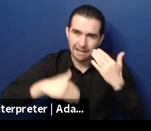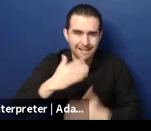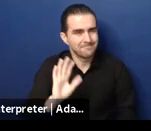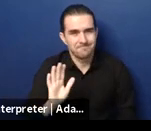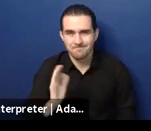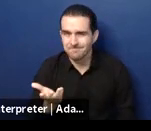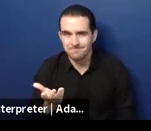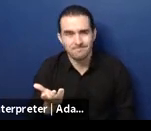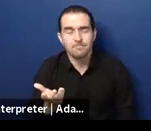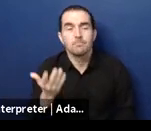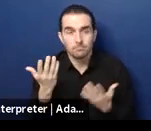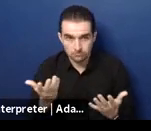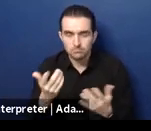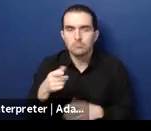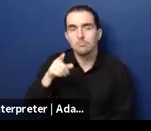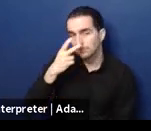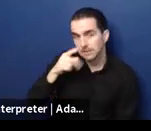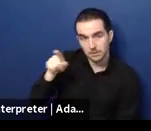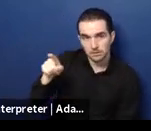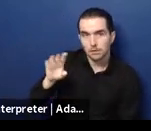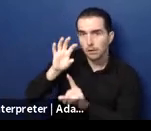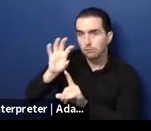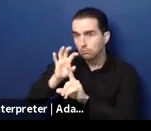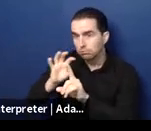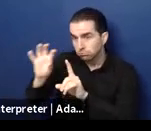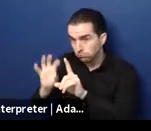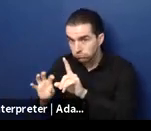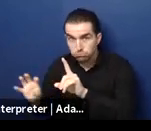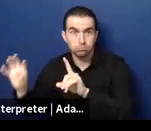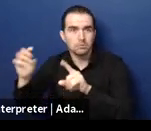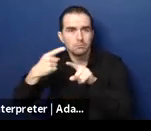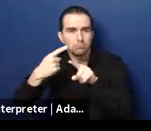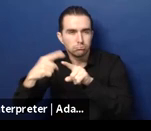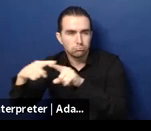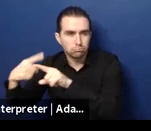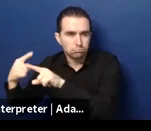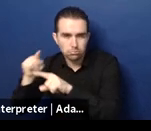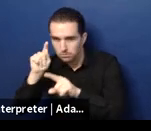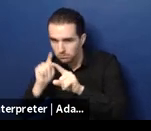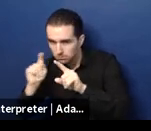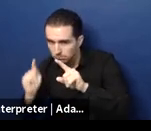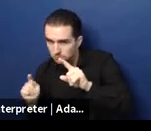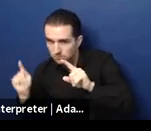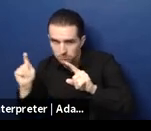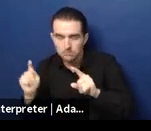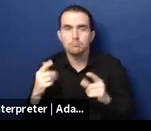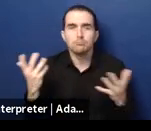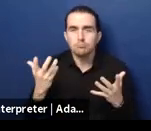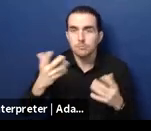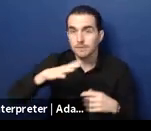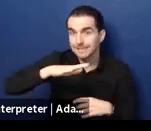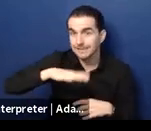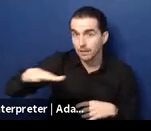And here you have a little snapshot of some of the countries across the region, and you see a wide range of